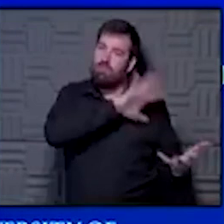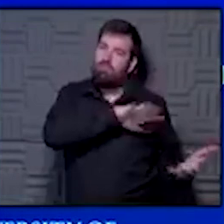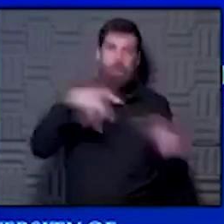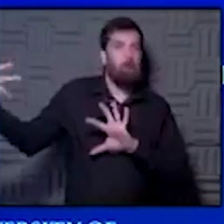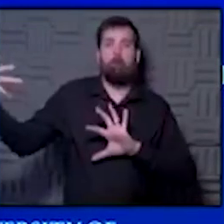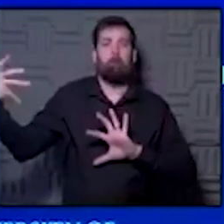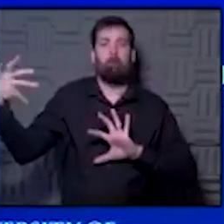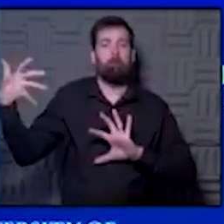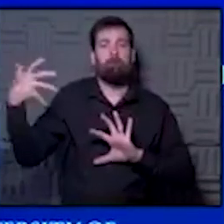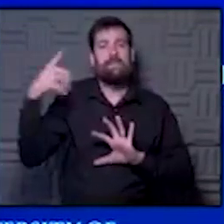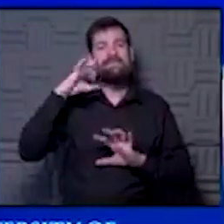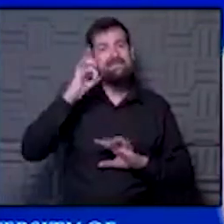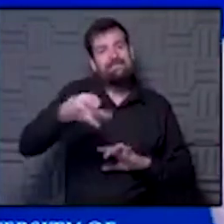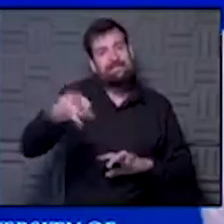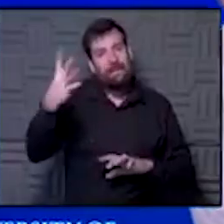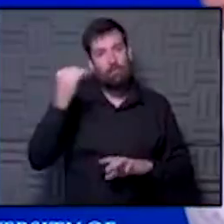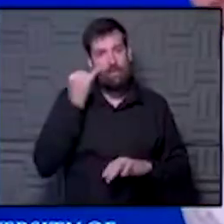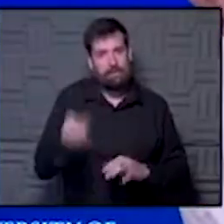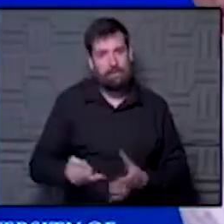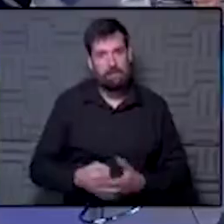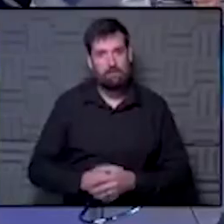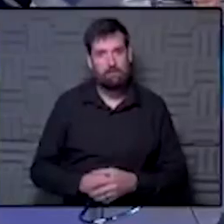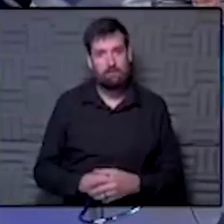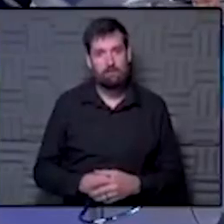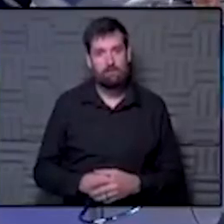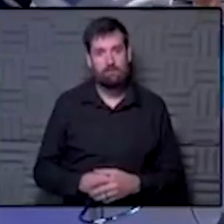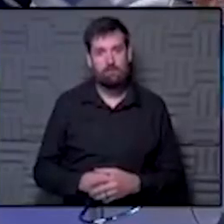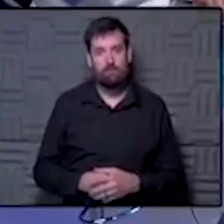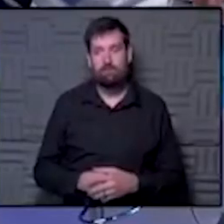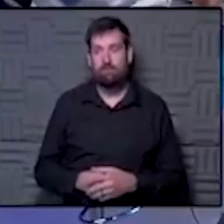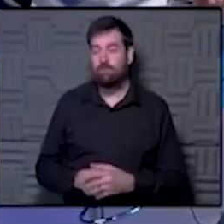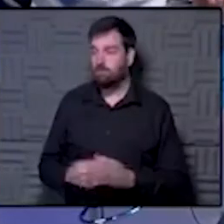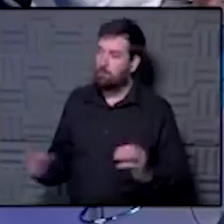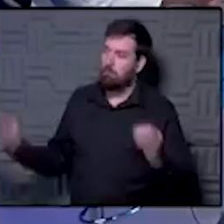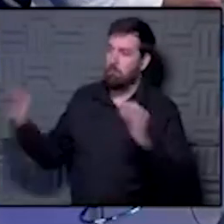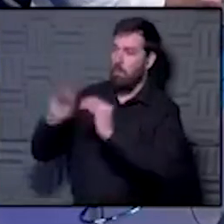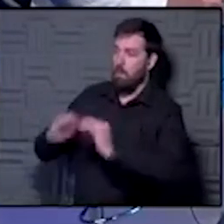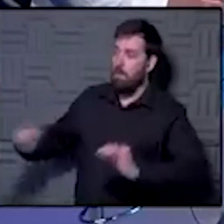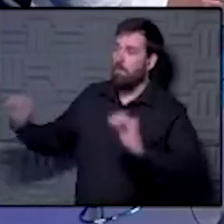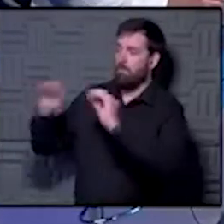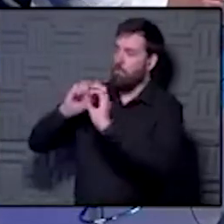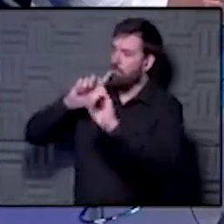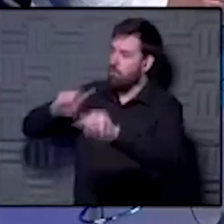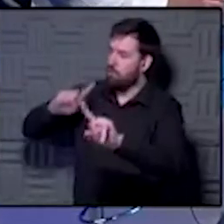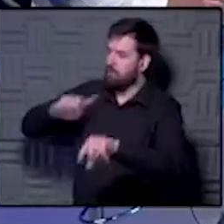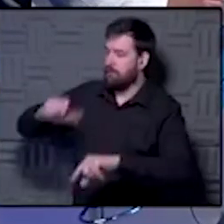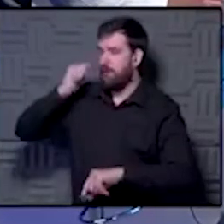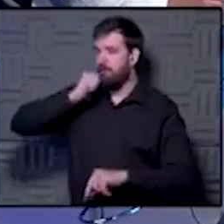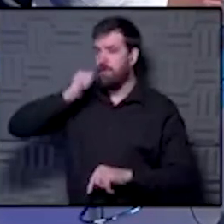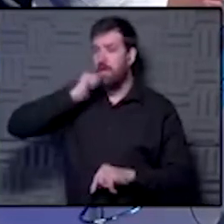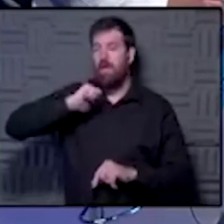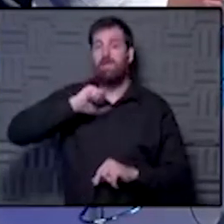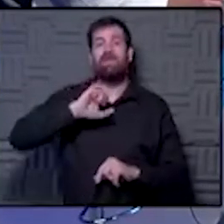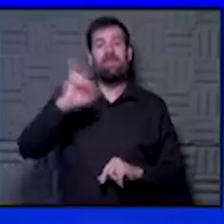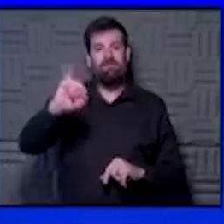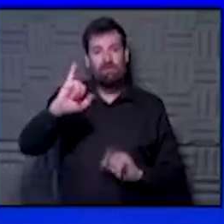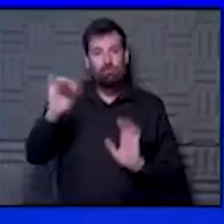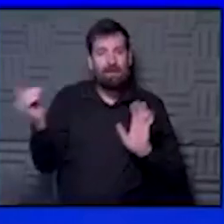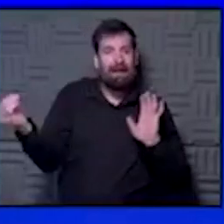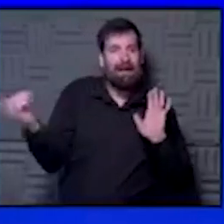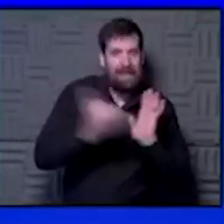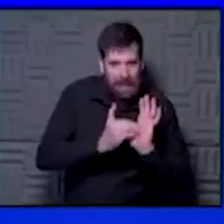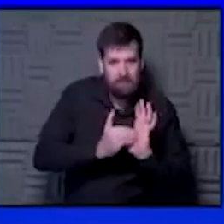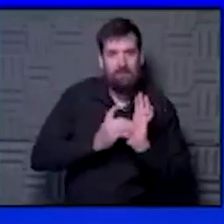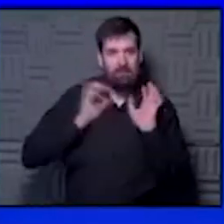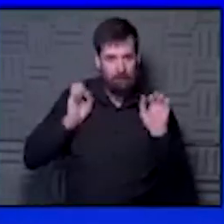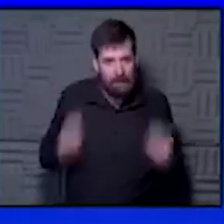that's just a terrible idea. there's more and more reports every day of reinfection within three